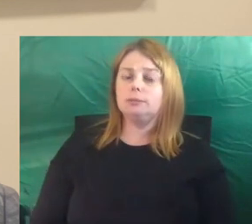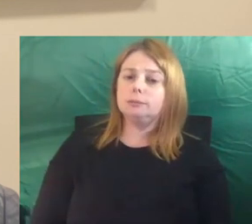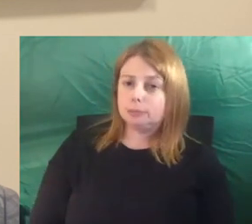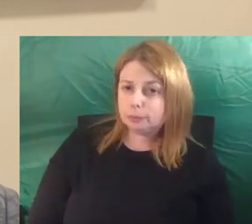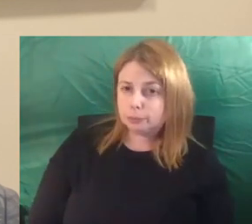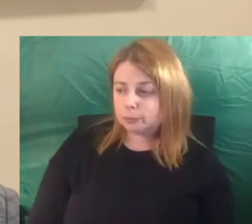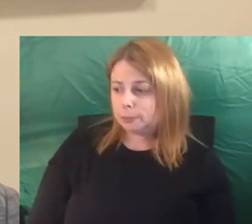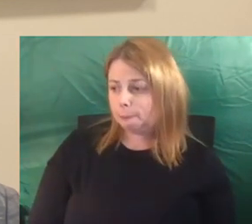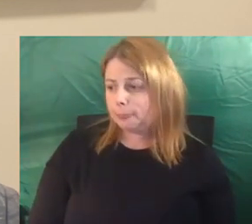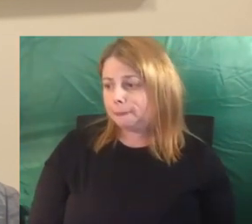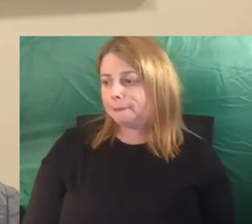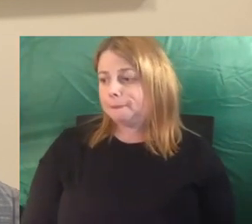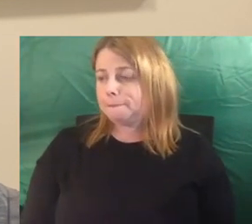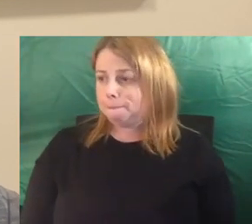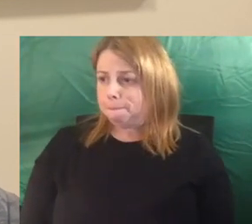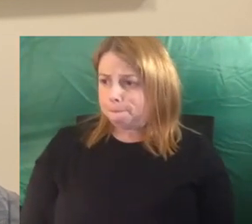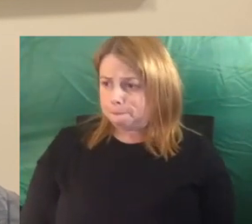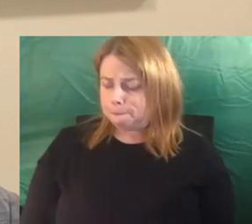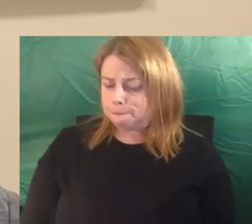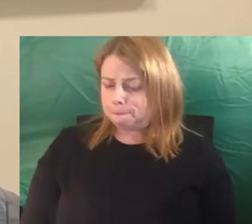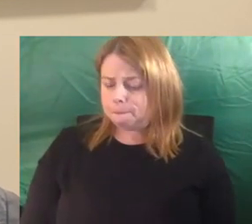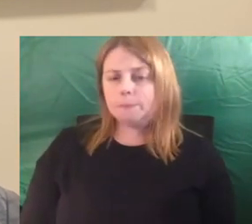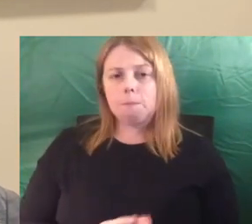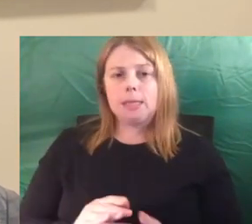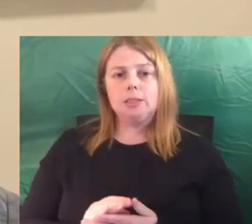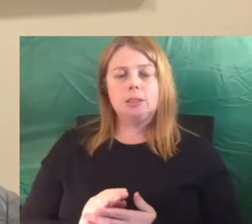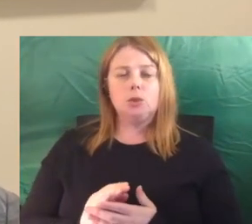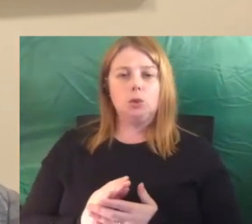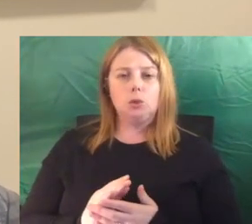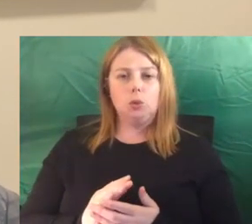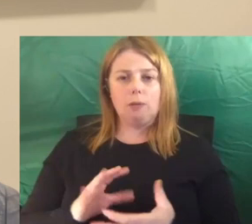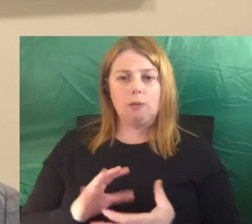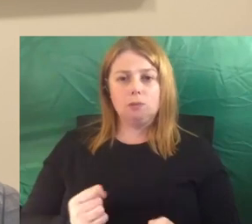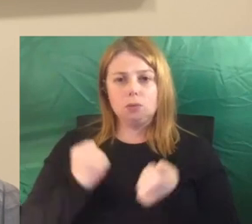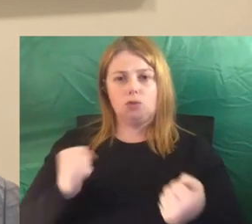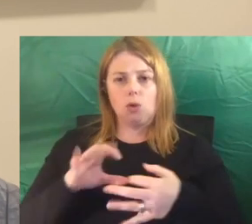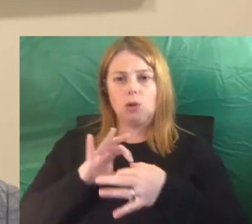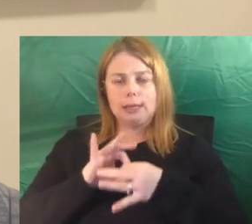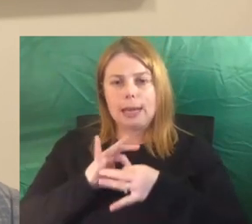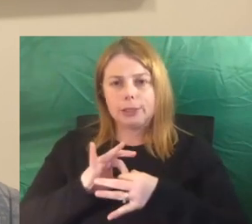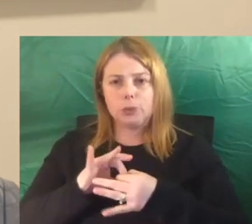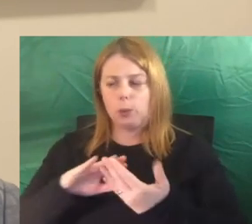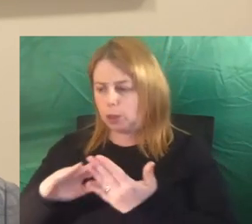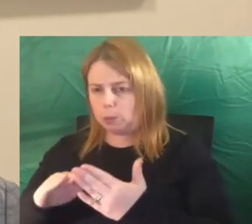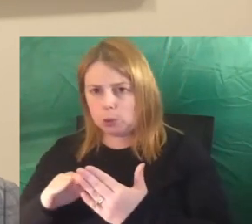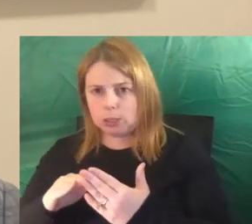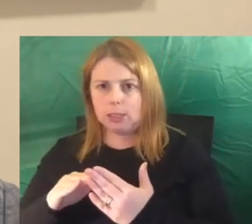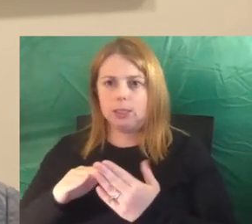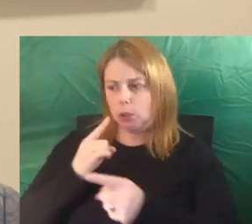have a grassroots movement where you're talking to individuals,